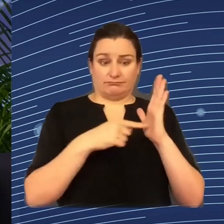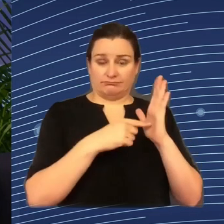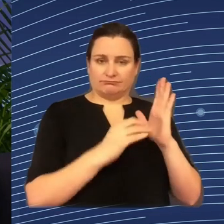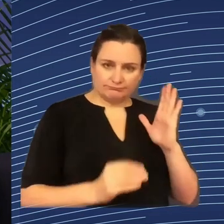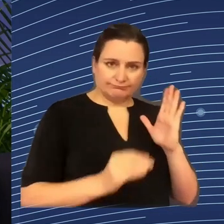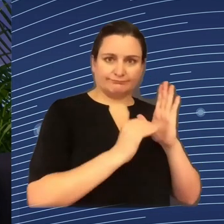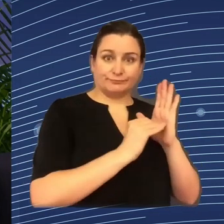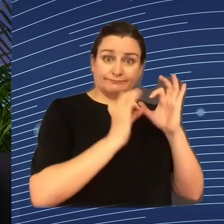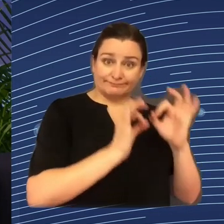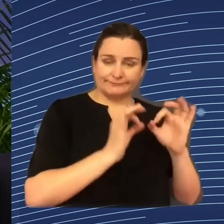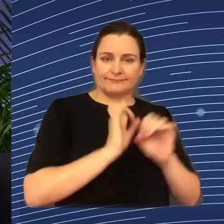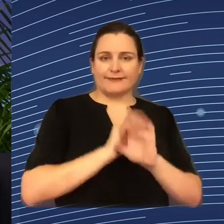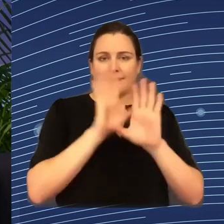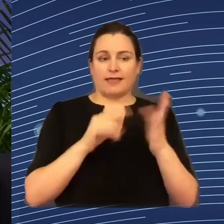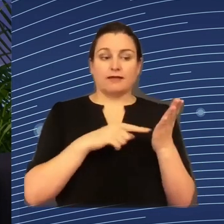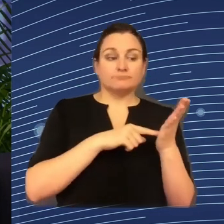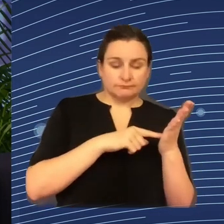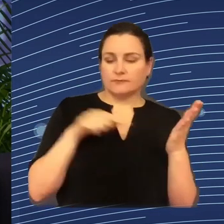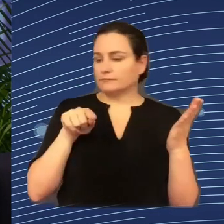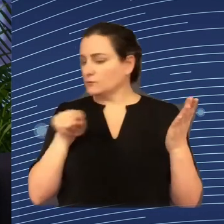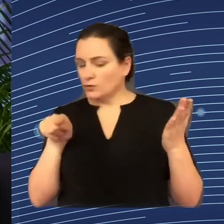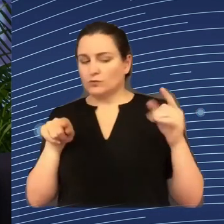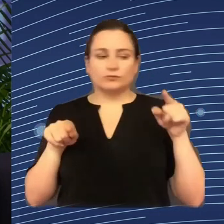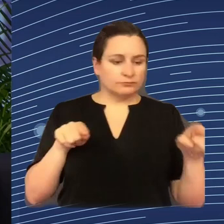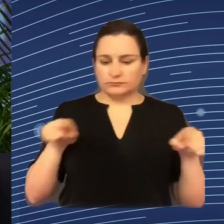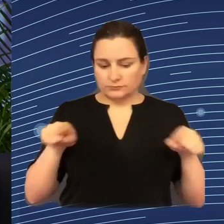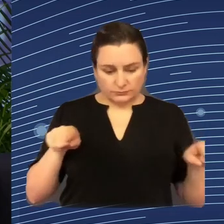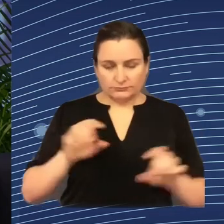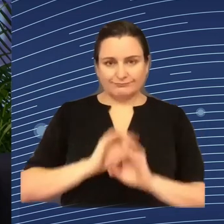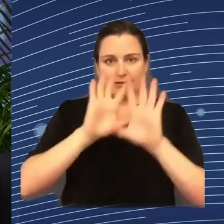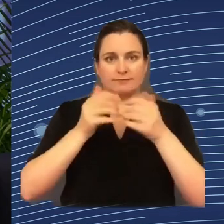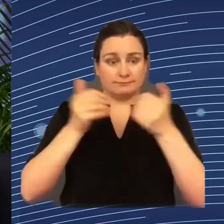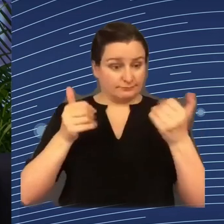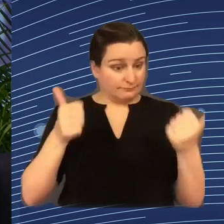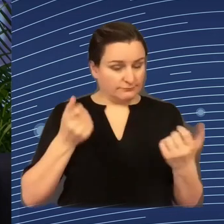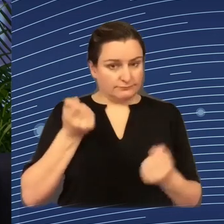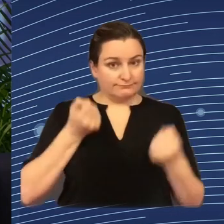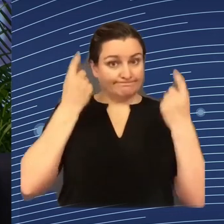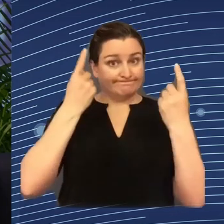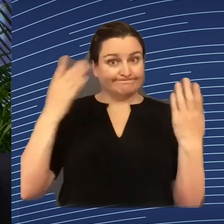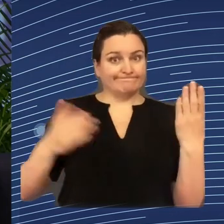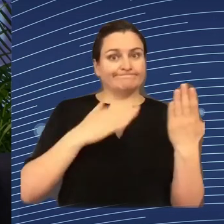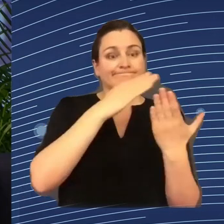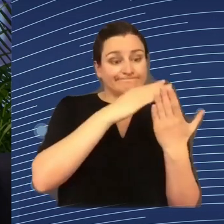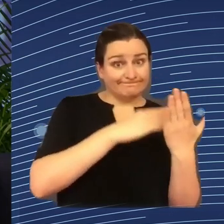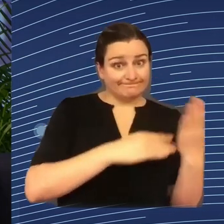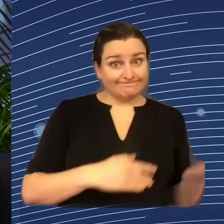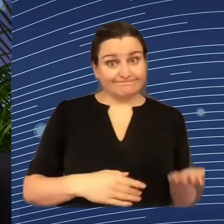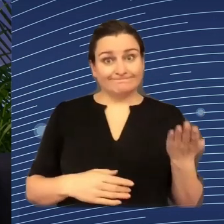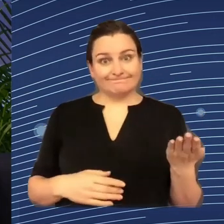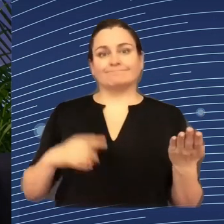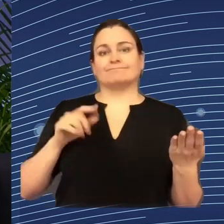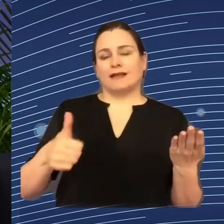is the core of the discussion those days is to have a possibility to co-design,